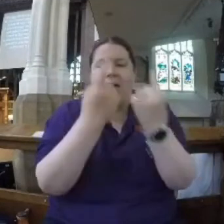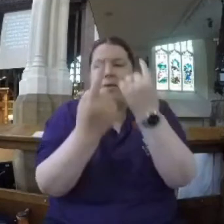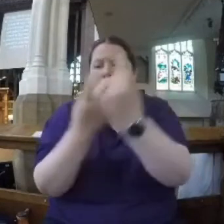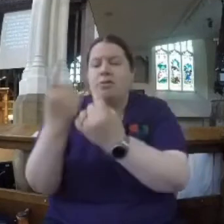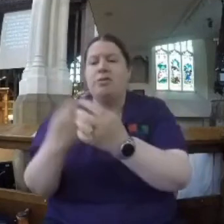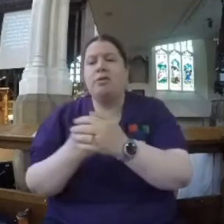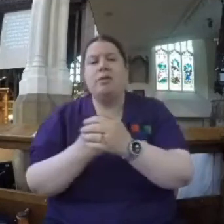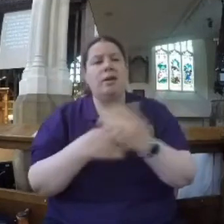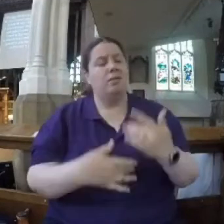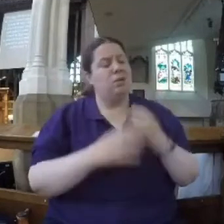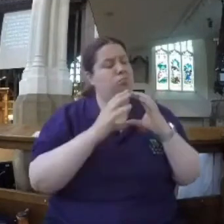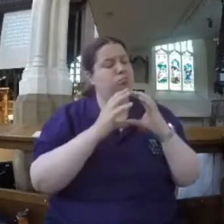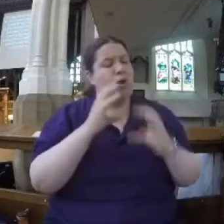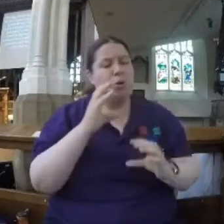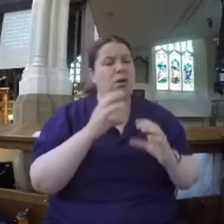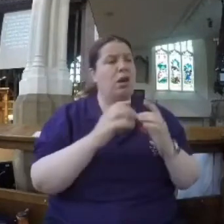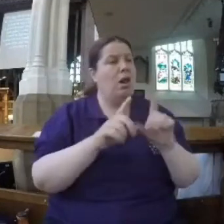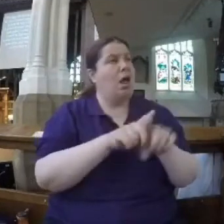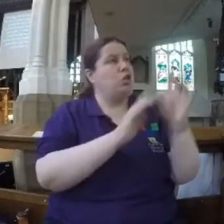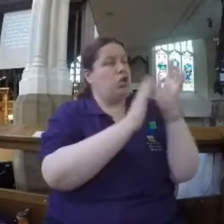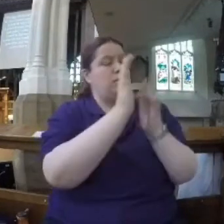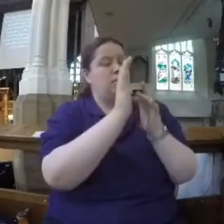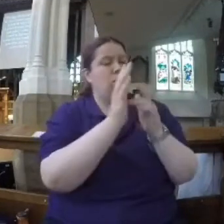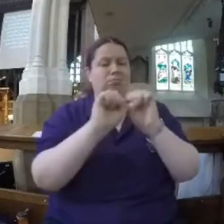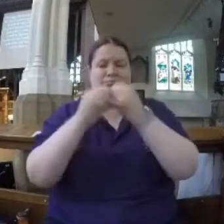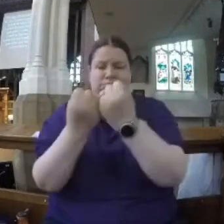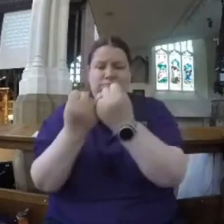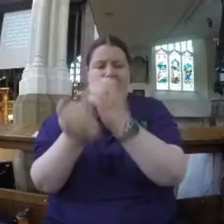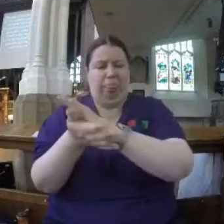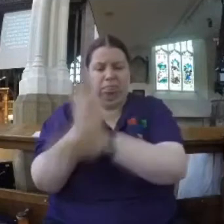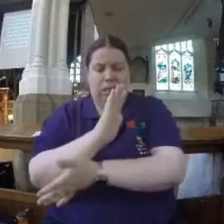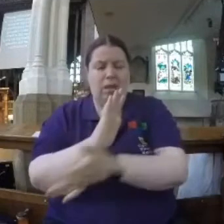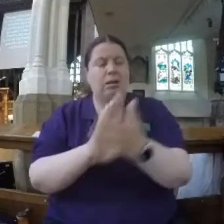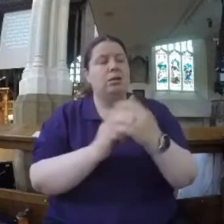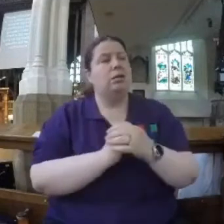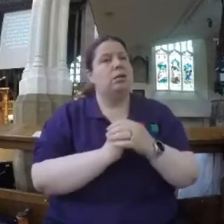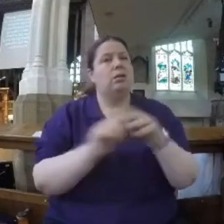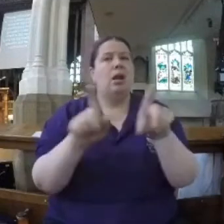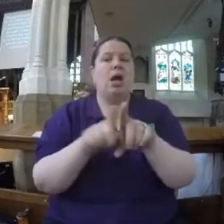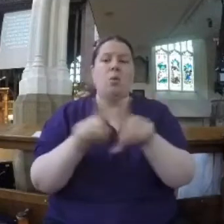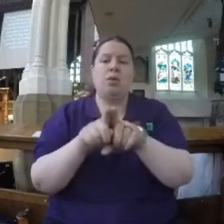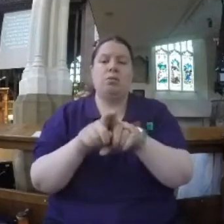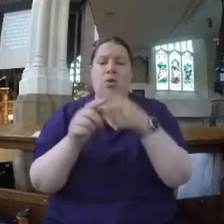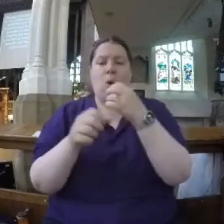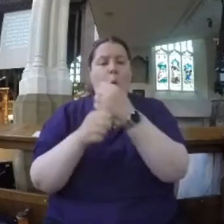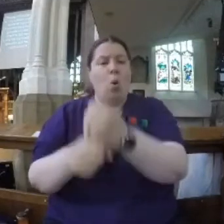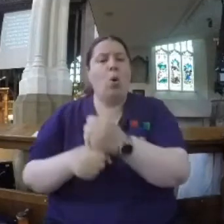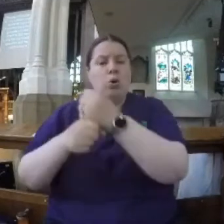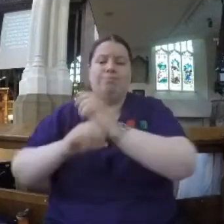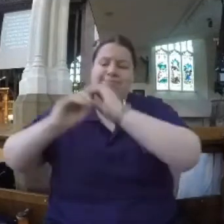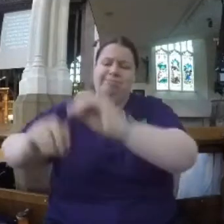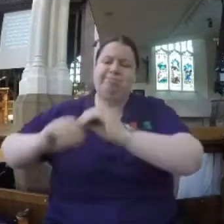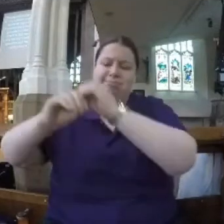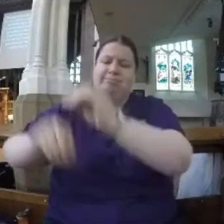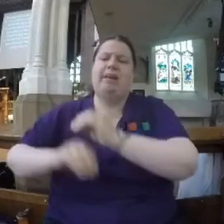like Jesus. Not like a broken plate, broken in pieces. But like a horse is broken. Strength under